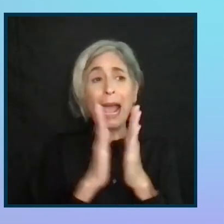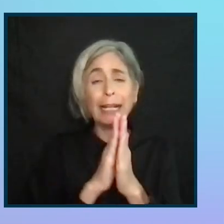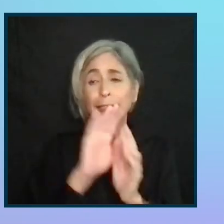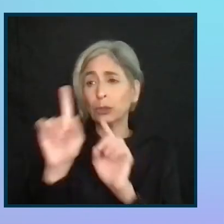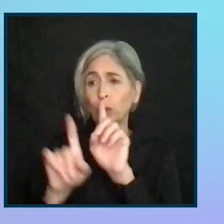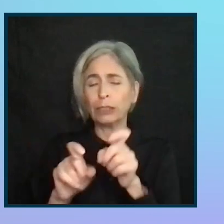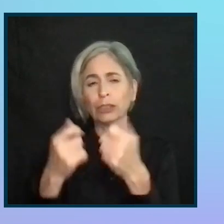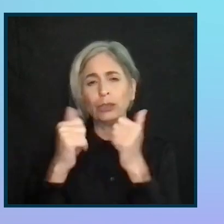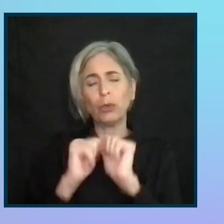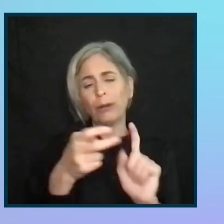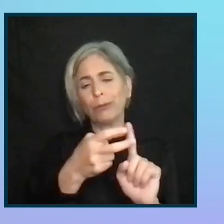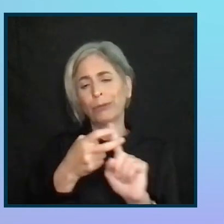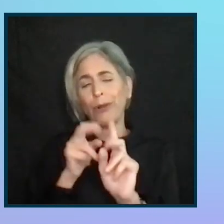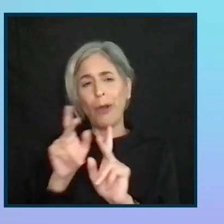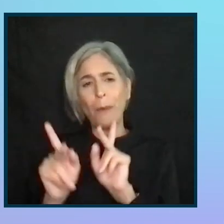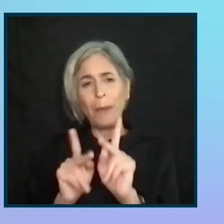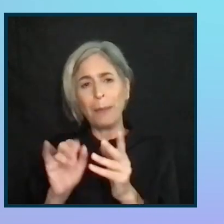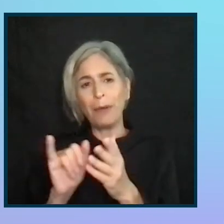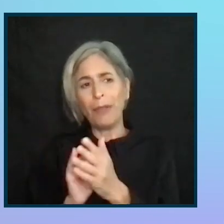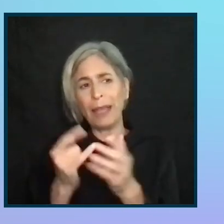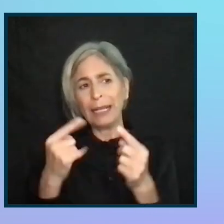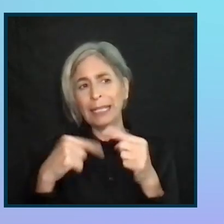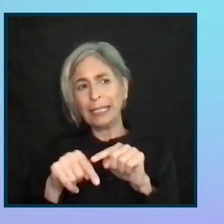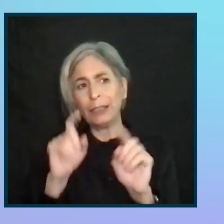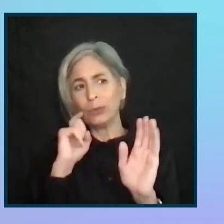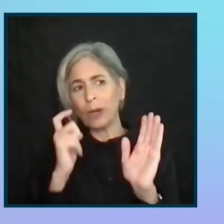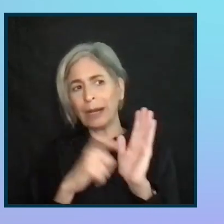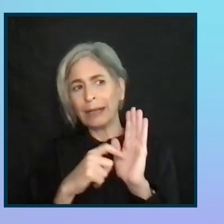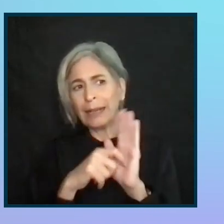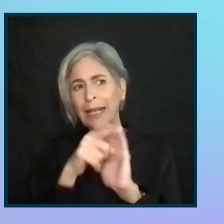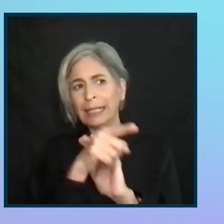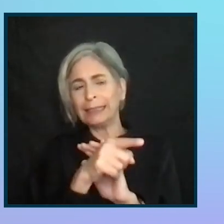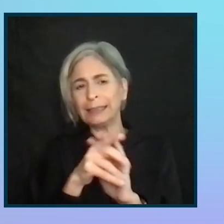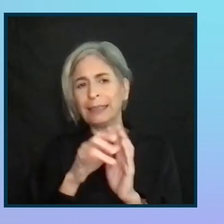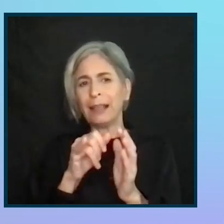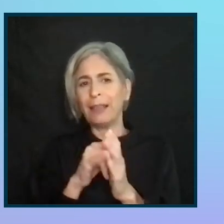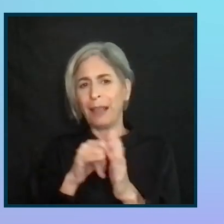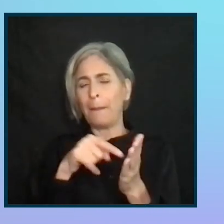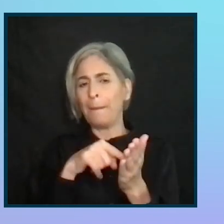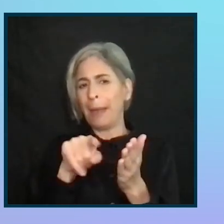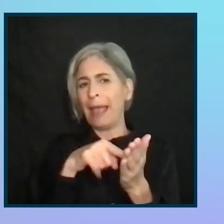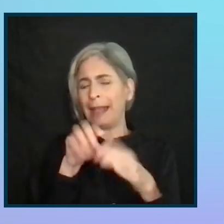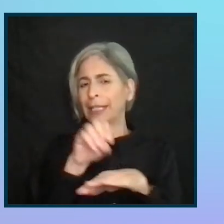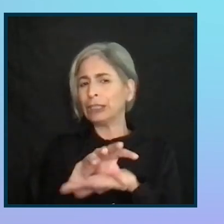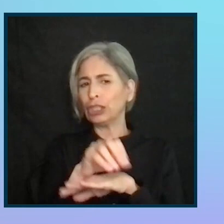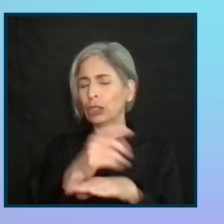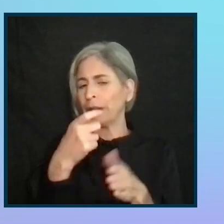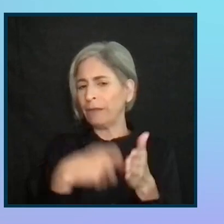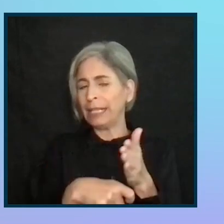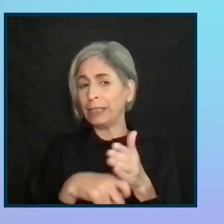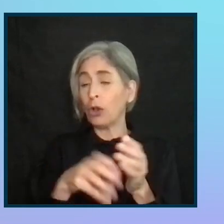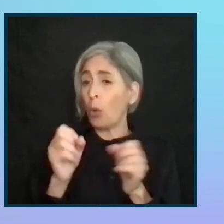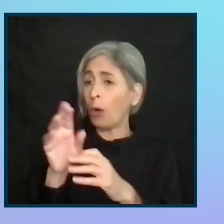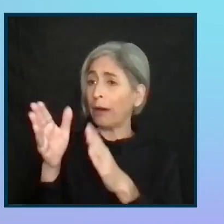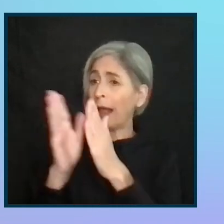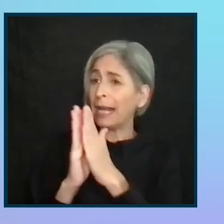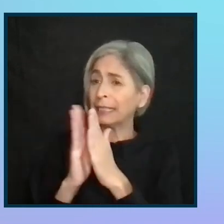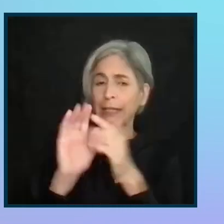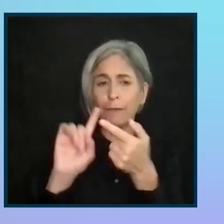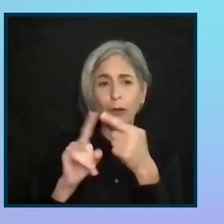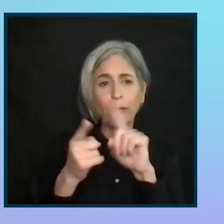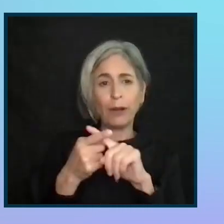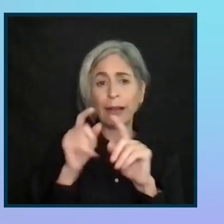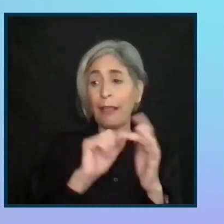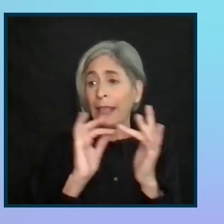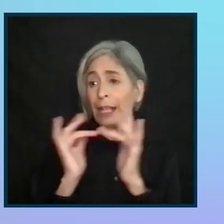Try and get people who, you know, the industry does recognize, whether that's as a paid consultancy or just asking, you know, sort of friends on the